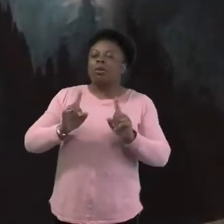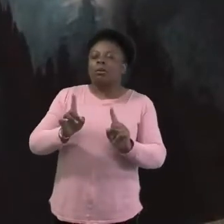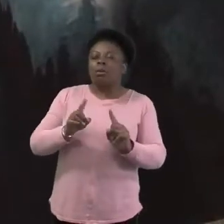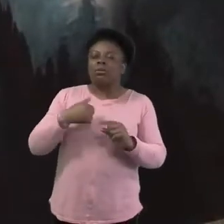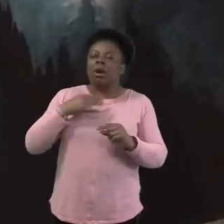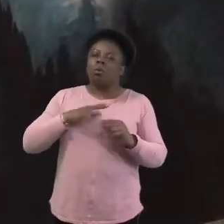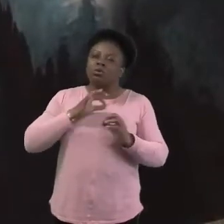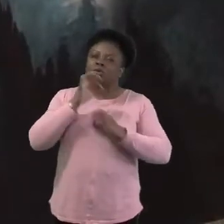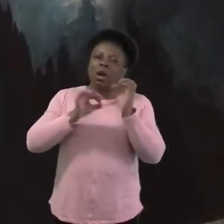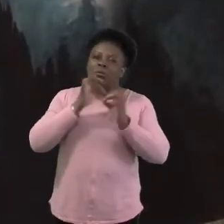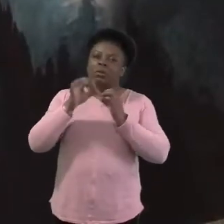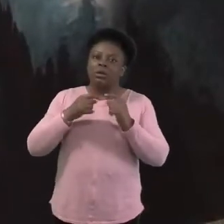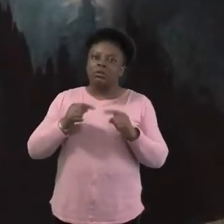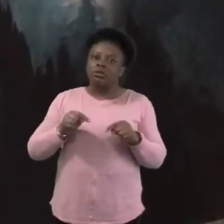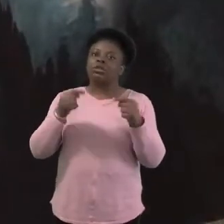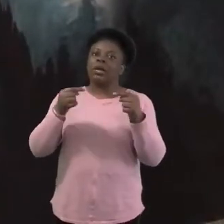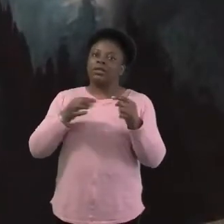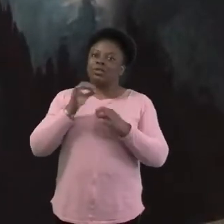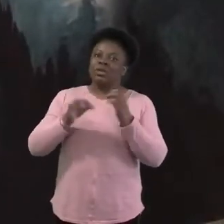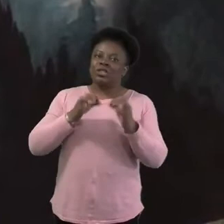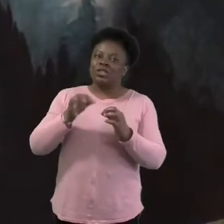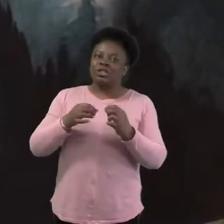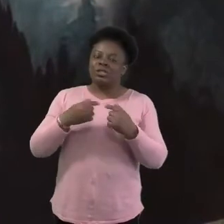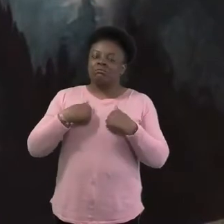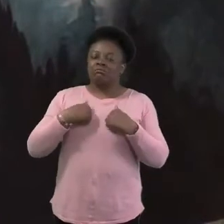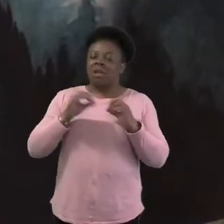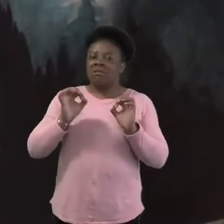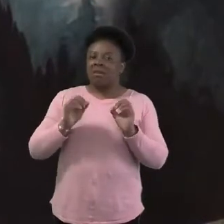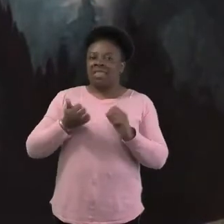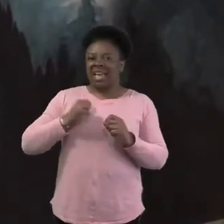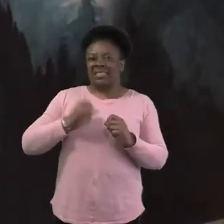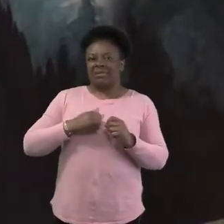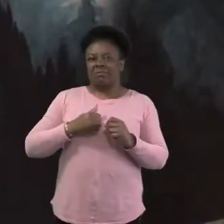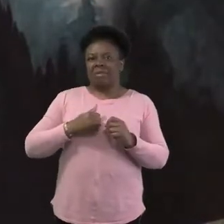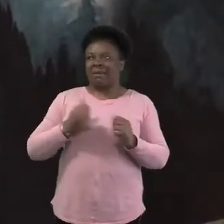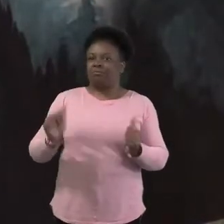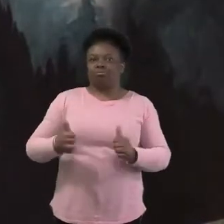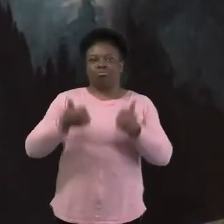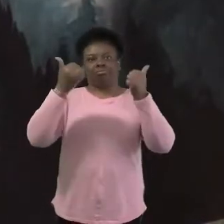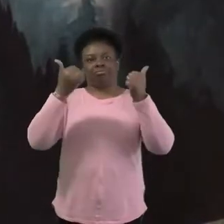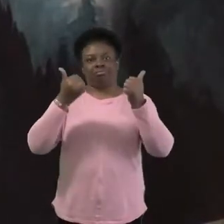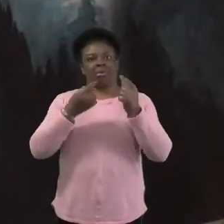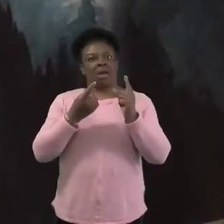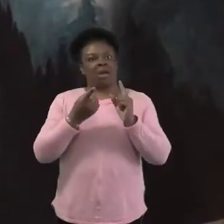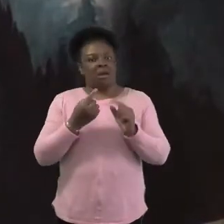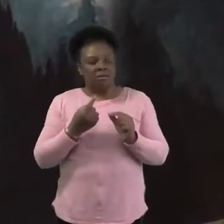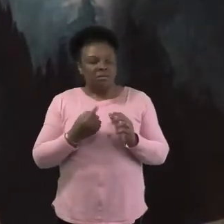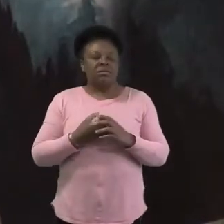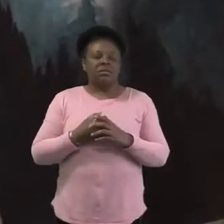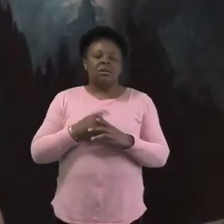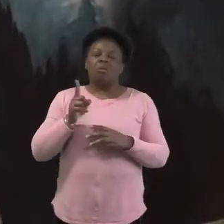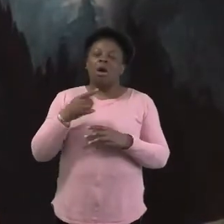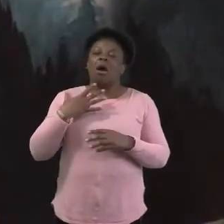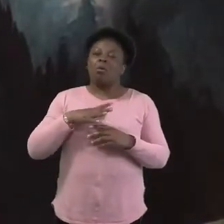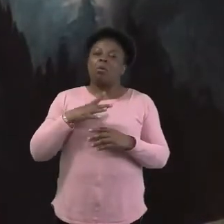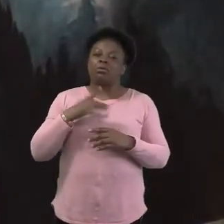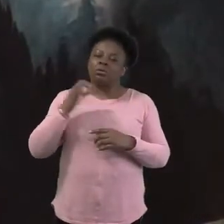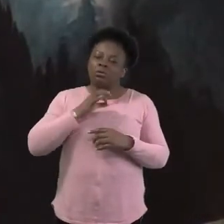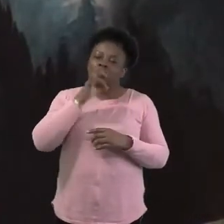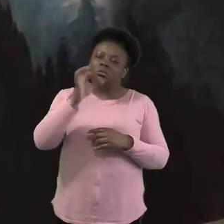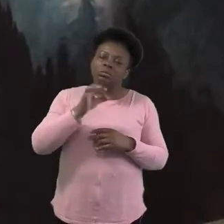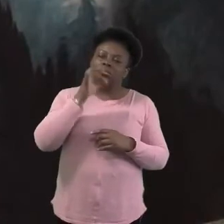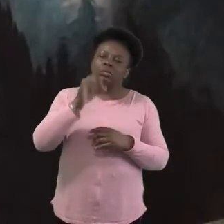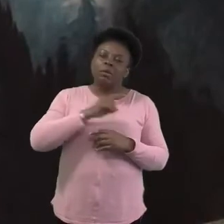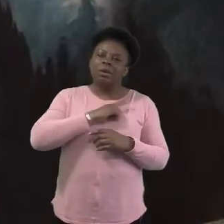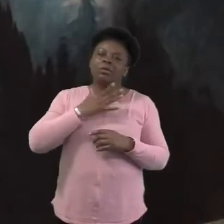questions? I'm not expecting good answers. I'm not expecting answers at all, but I just want to pose these questions for you to sort of think about